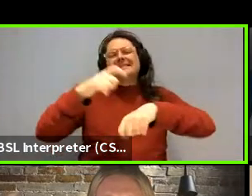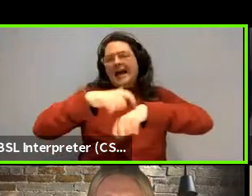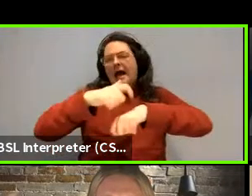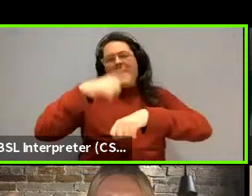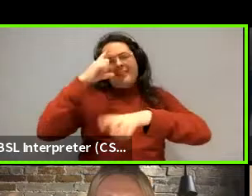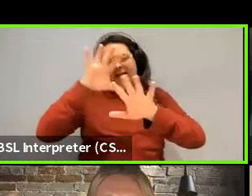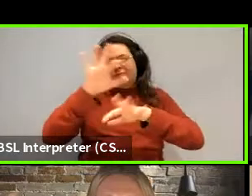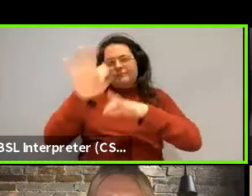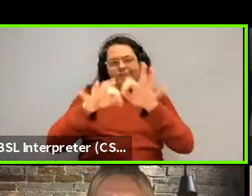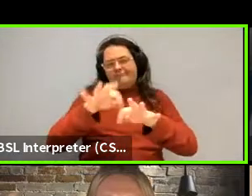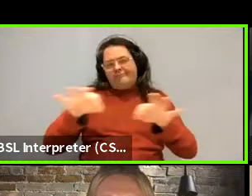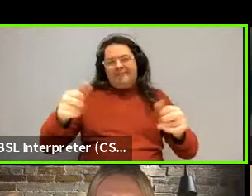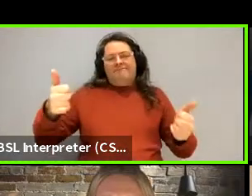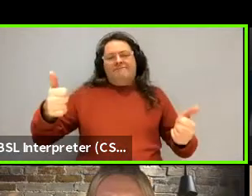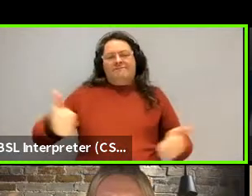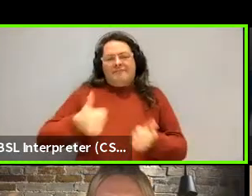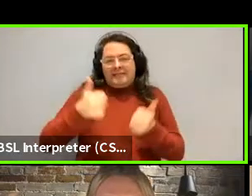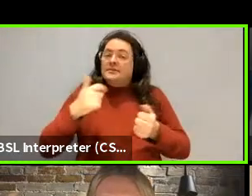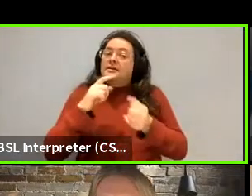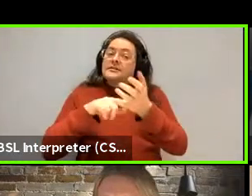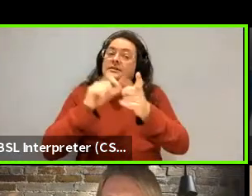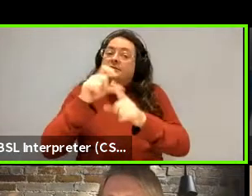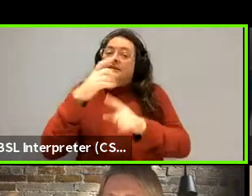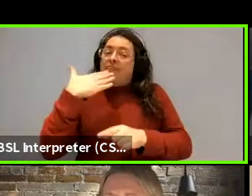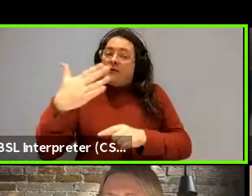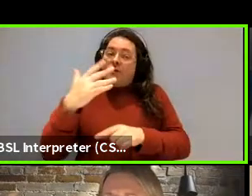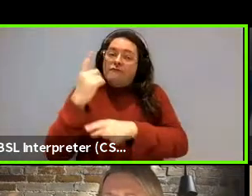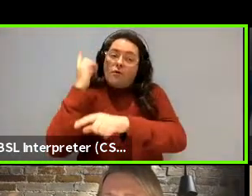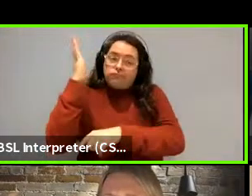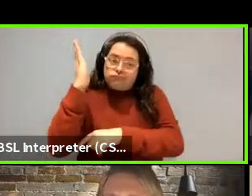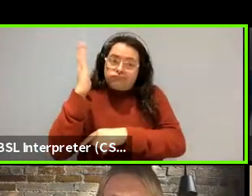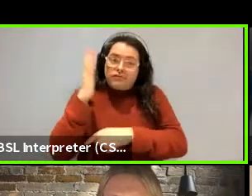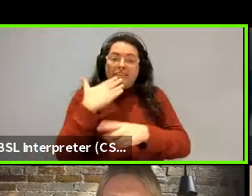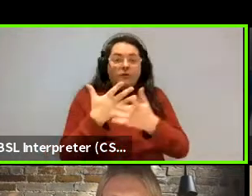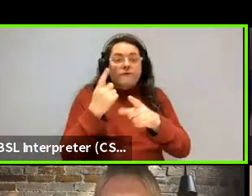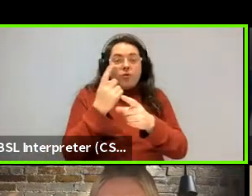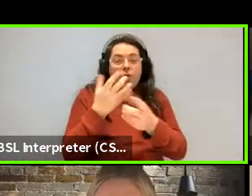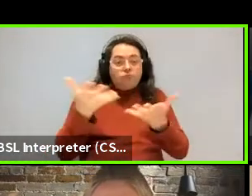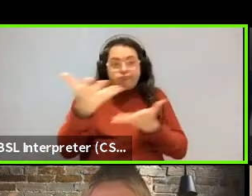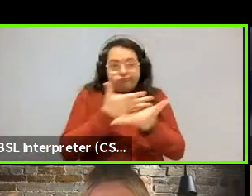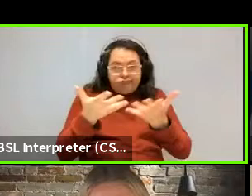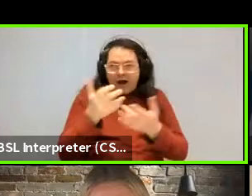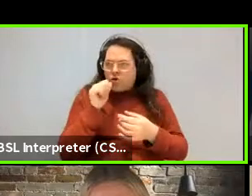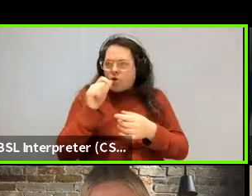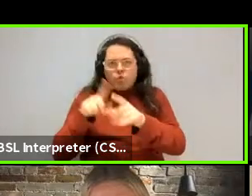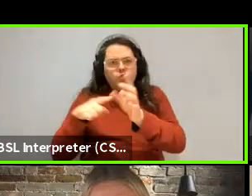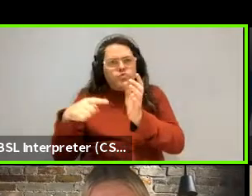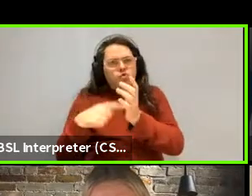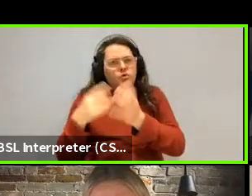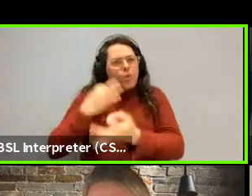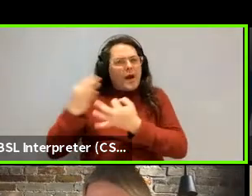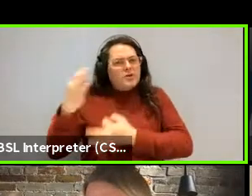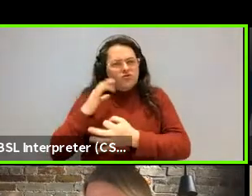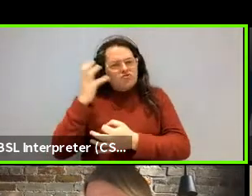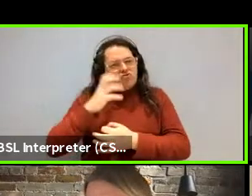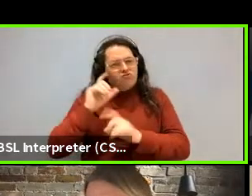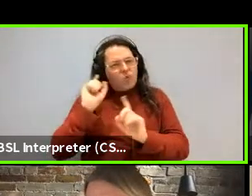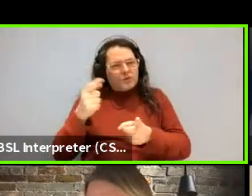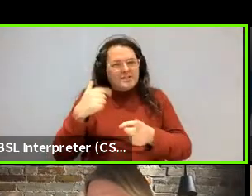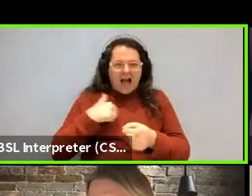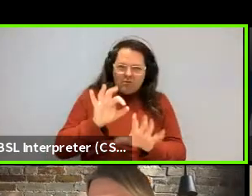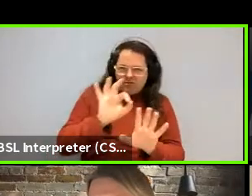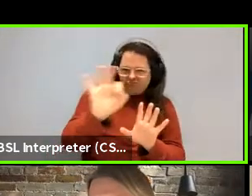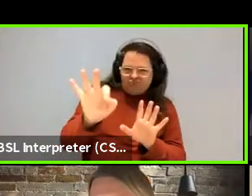to need to wrap up. That was great. I really appreciate the discussion. Um, I'm sorry we couldn't get to all the questions, especially on YouTube. Um, I'll forward those onto Ted for,